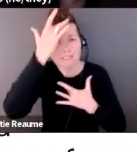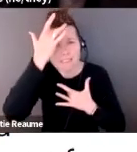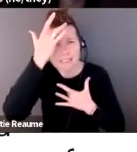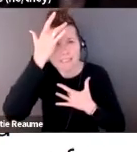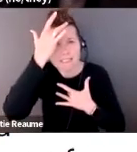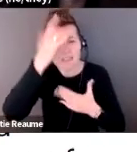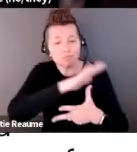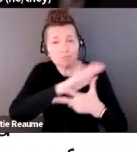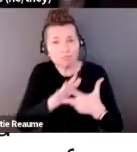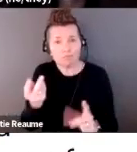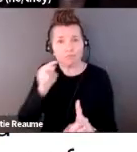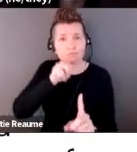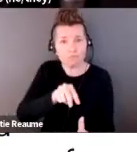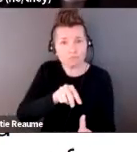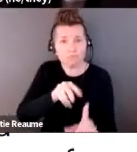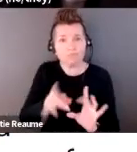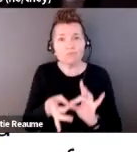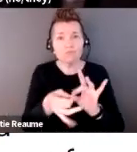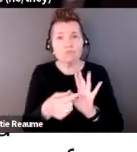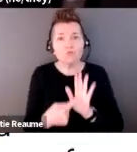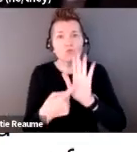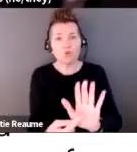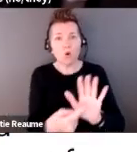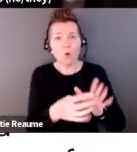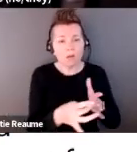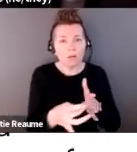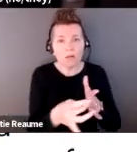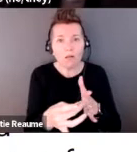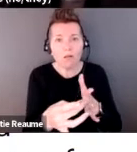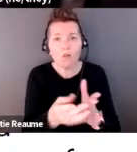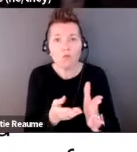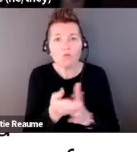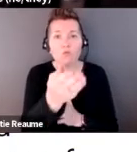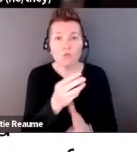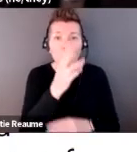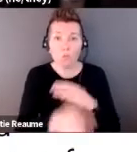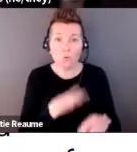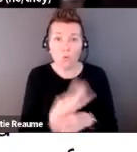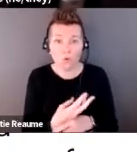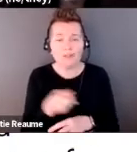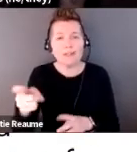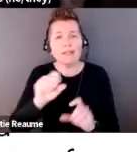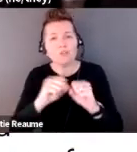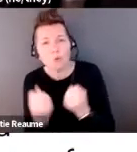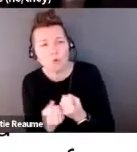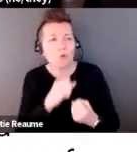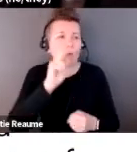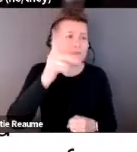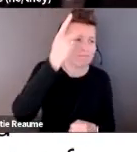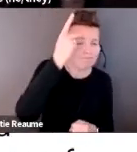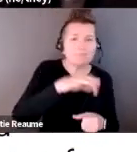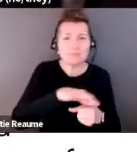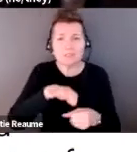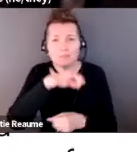navigational tools in this world. Social, political, and spiritual forces collide through